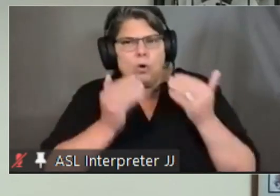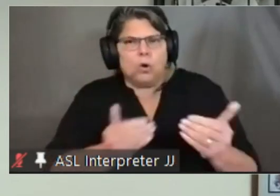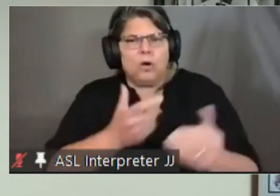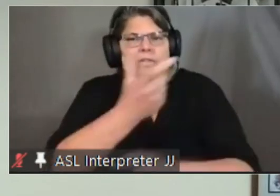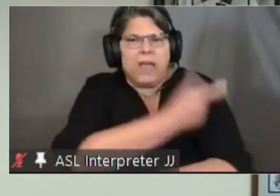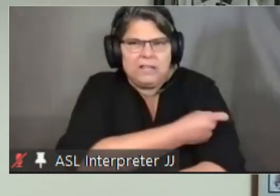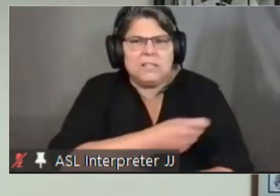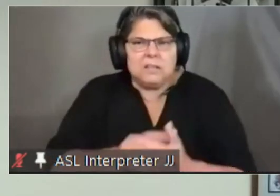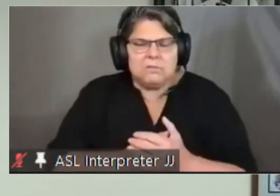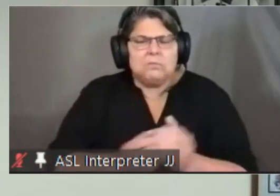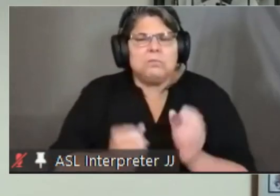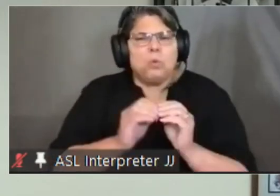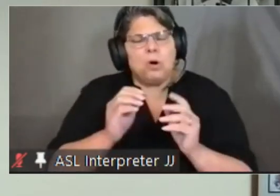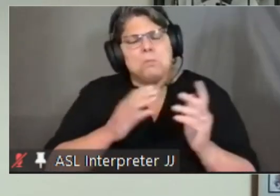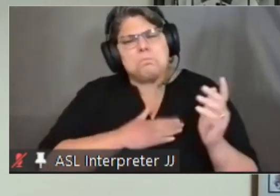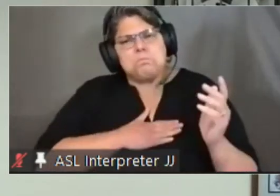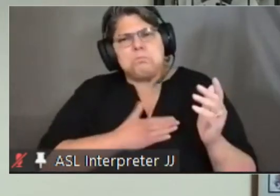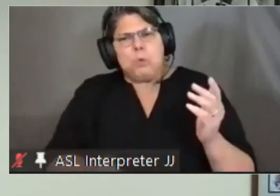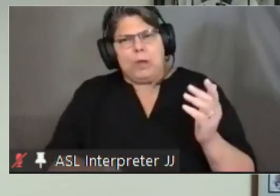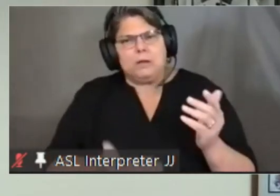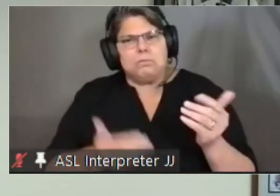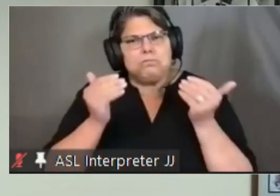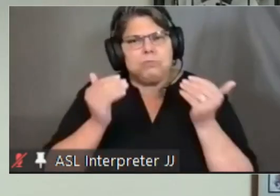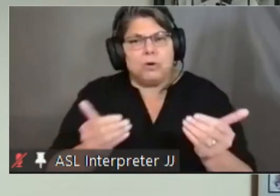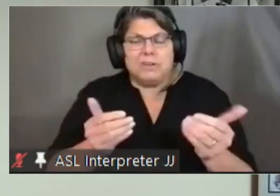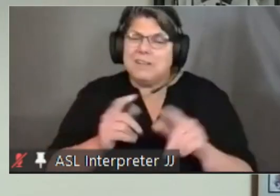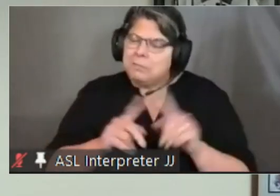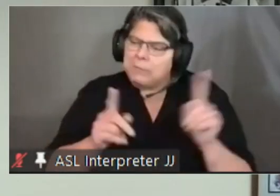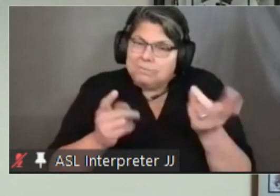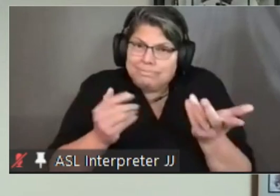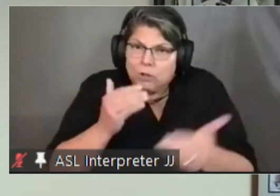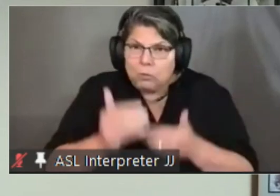a little bit more willingness to take them it's a process